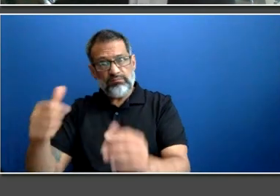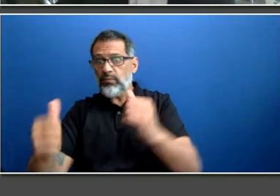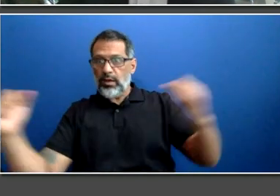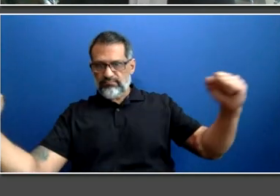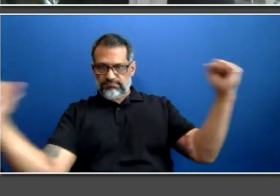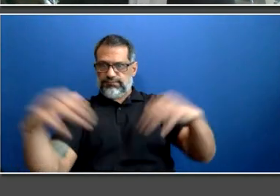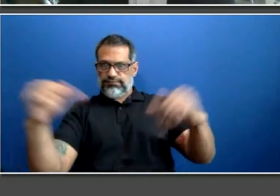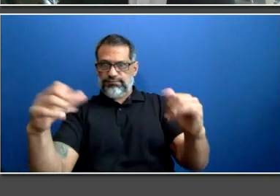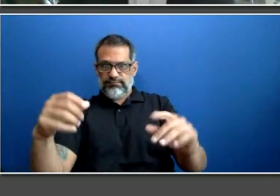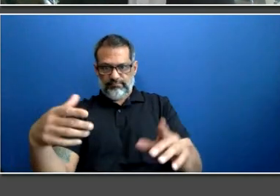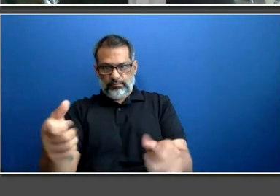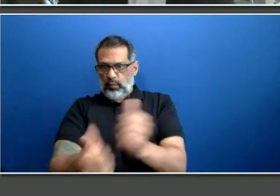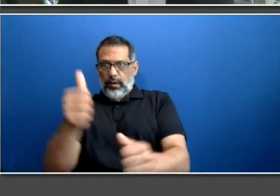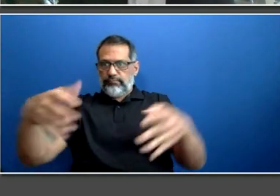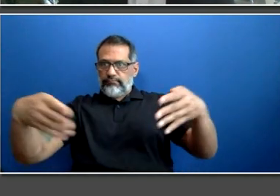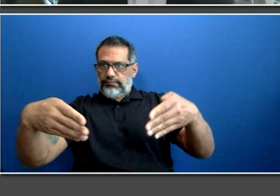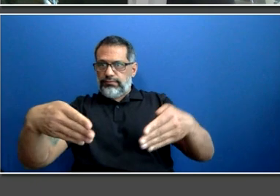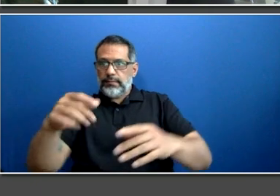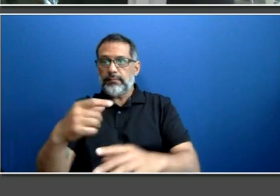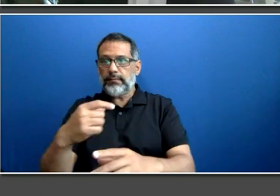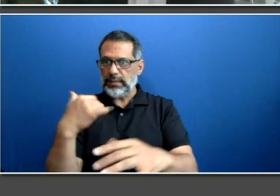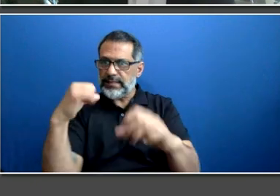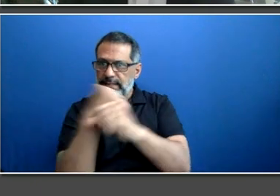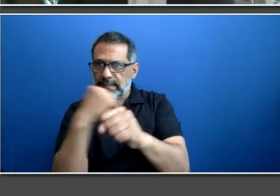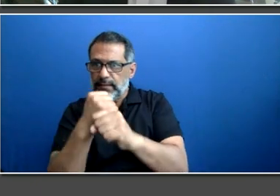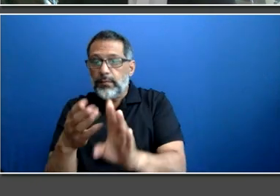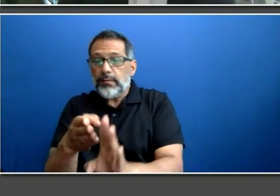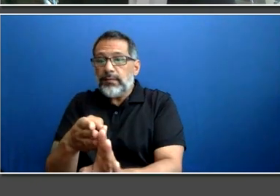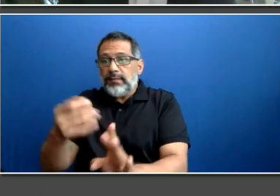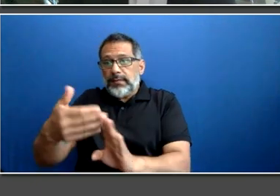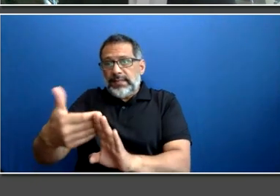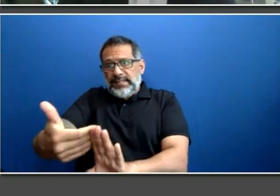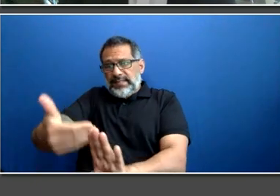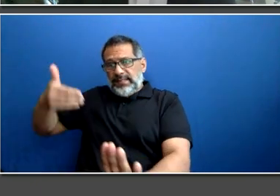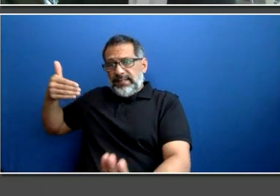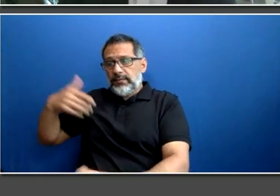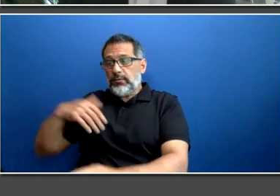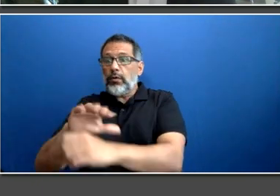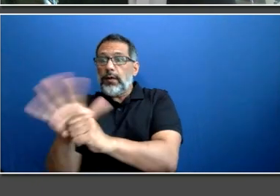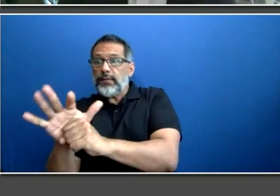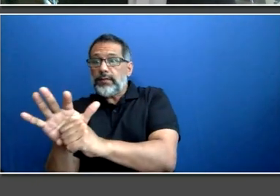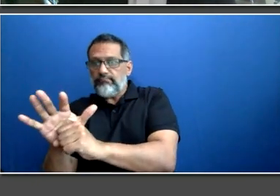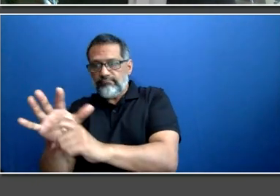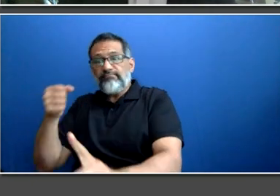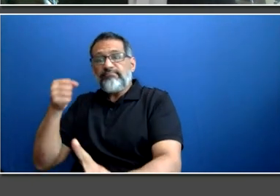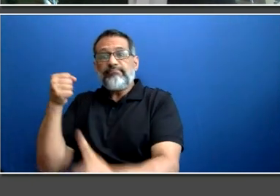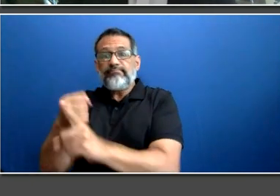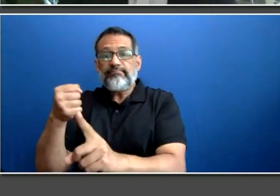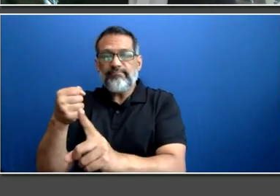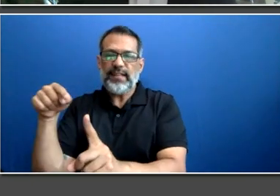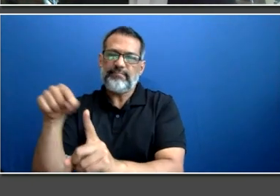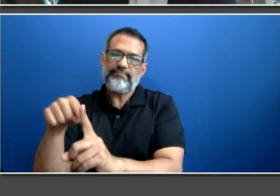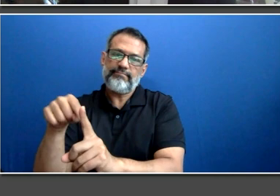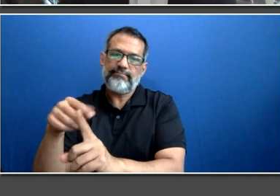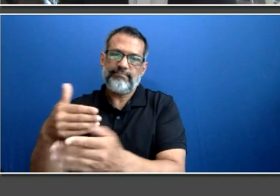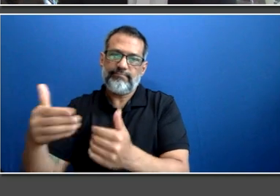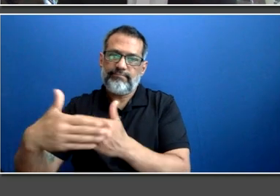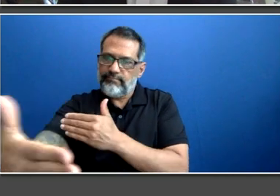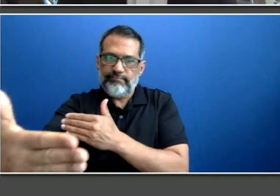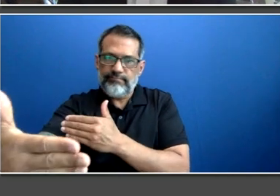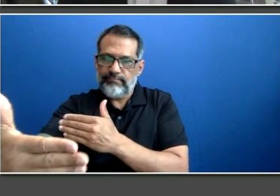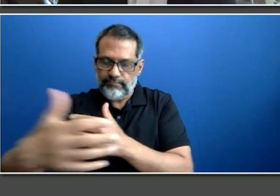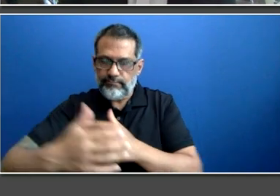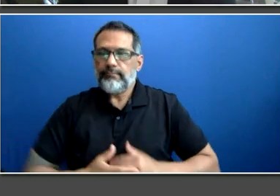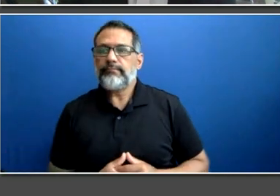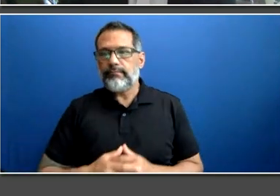the 1.7 million customers' journeys are taken on a typical weekday on the TTC. Even now with the